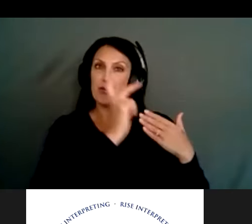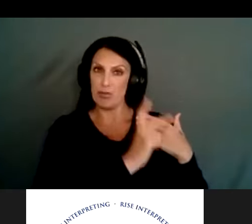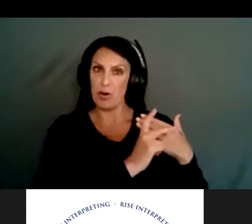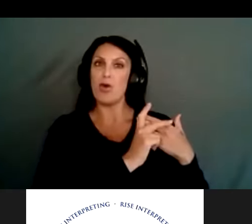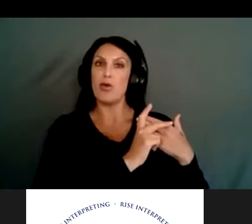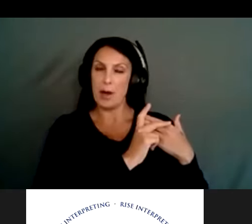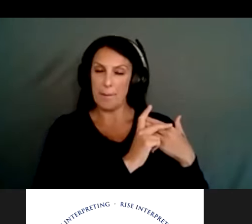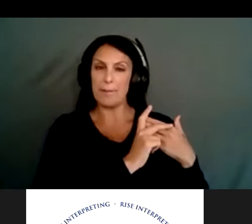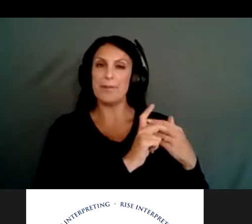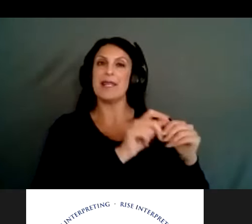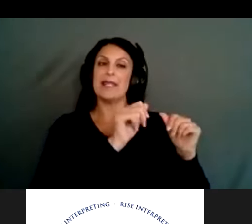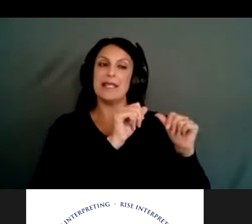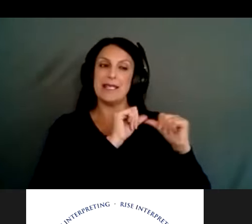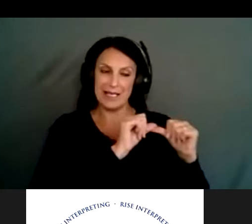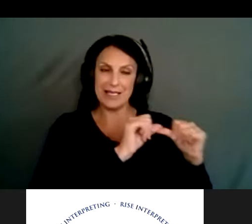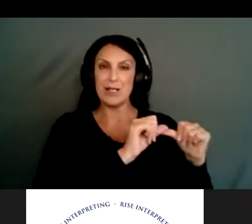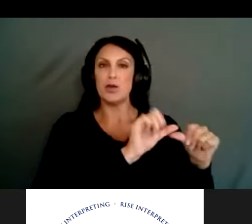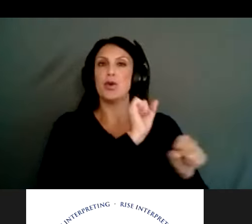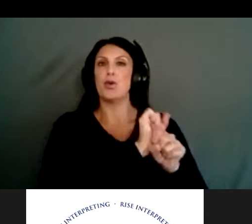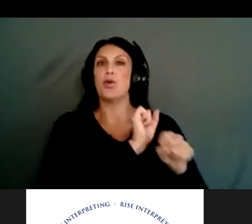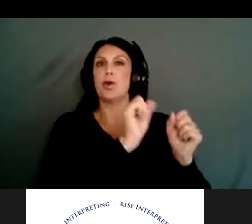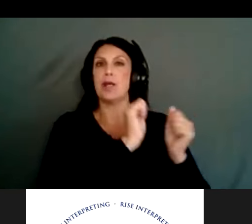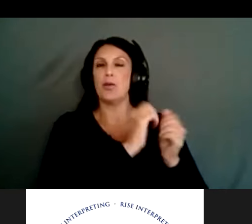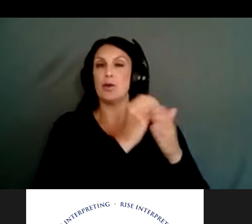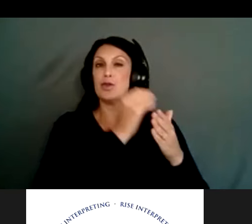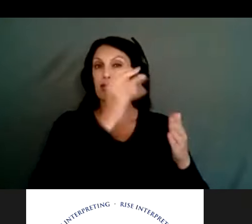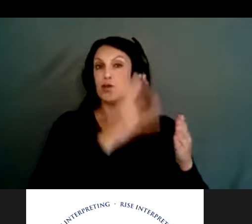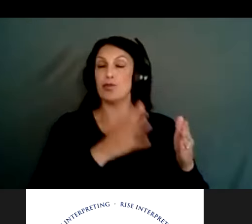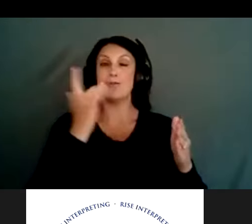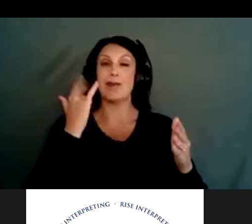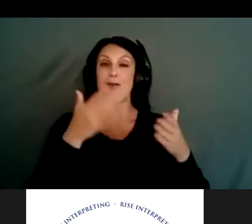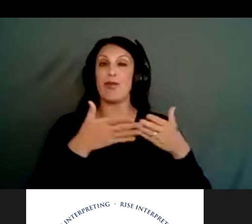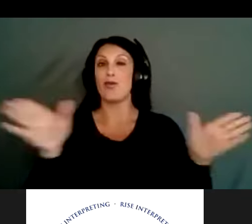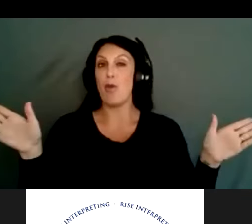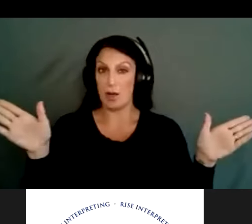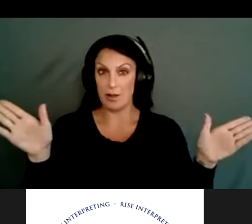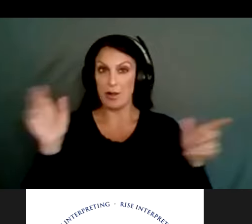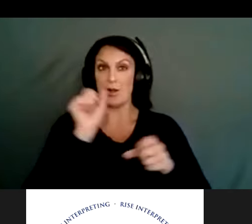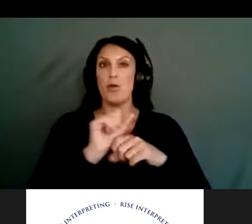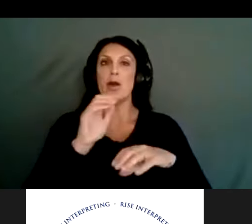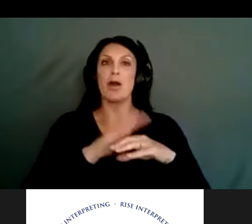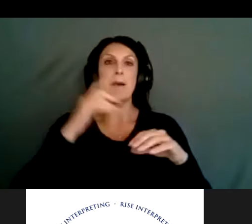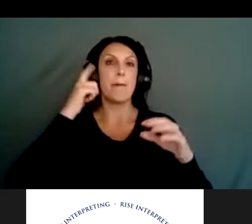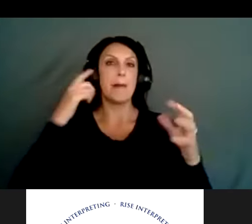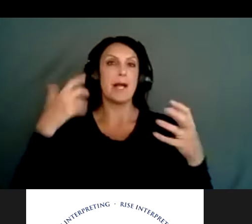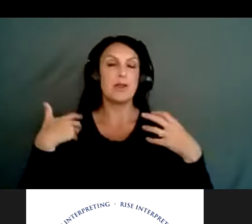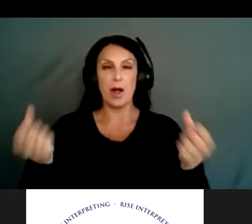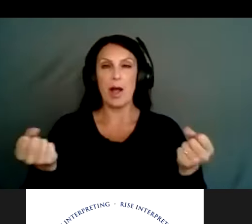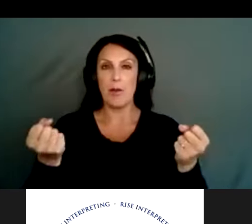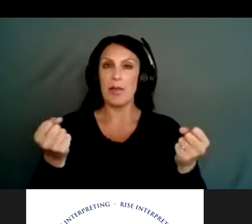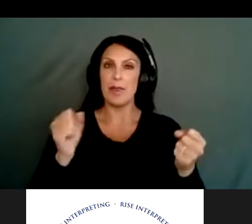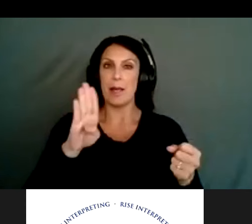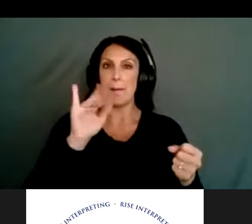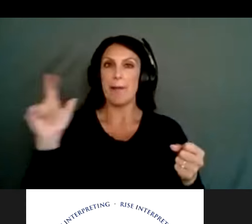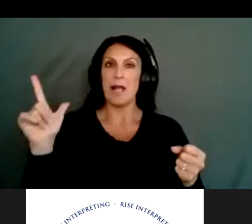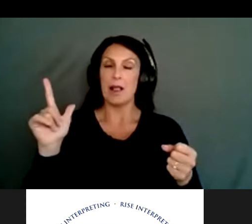work with, um, students across the California and they're already working on, on mental health, um, bills. So